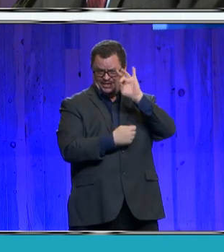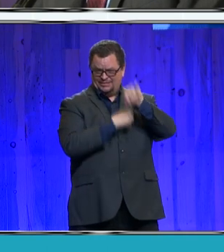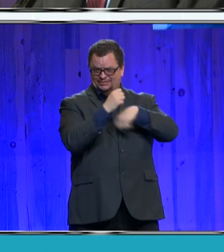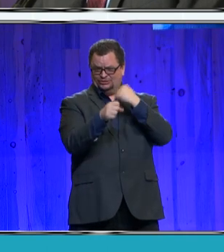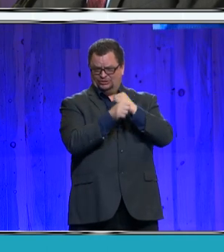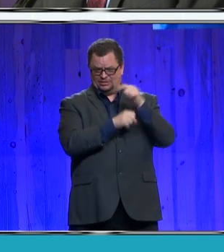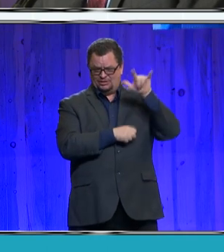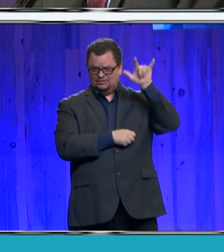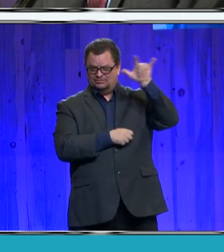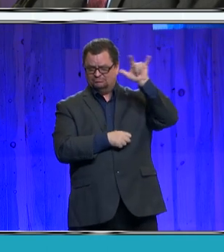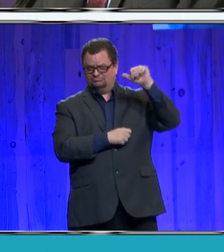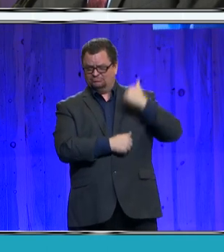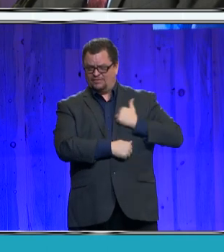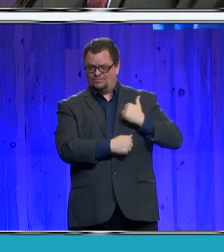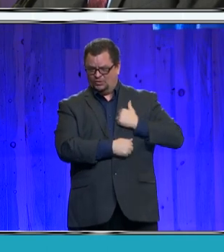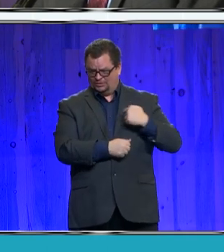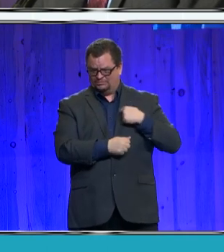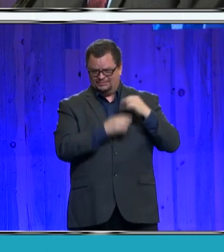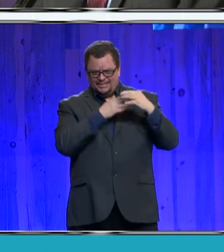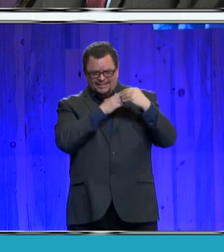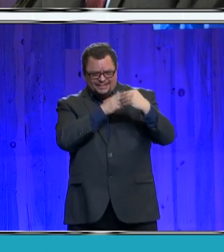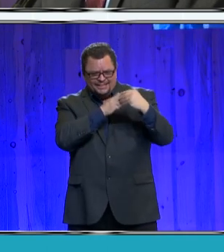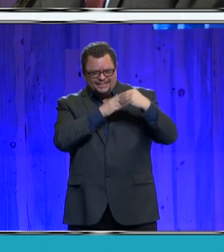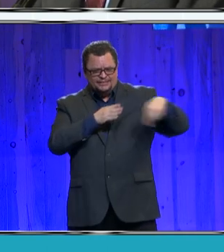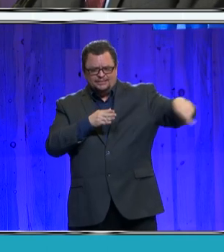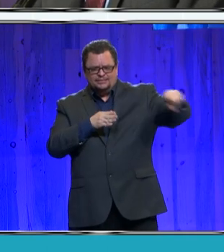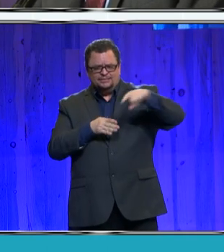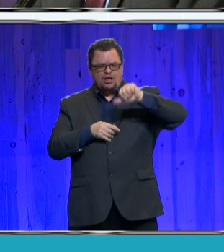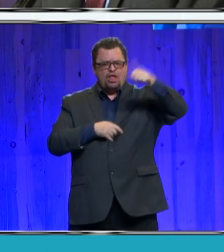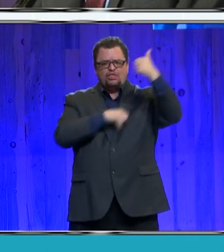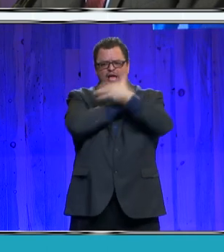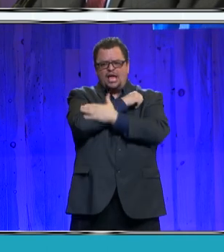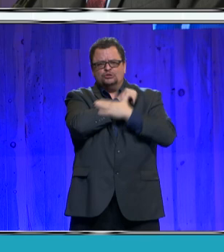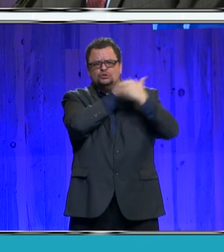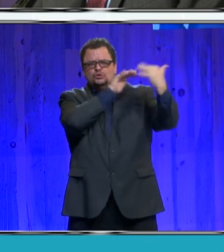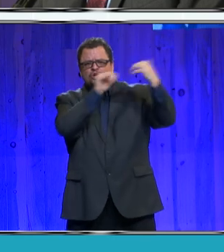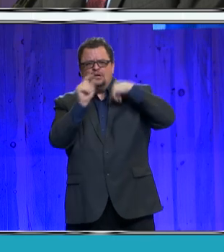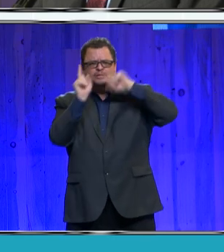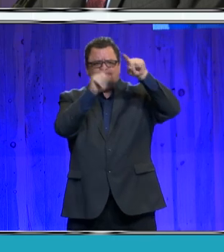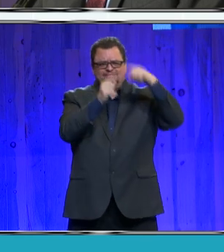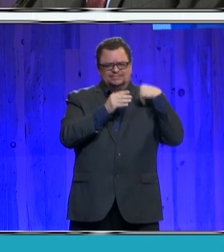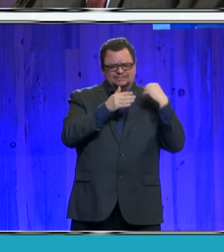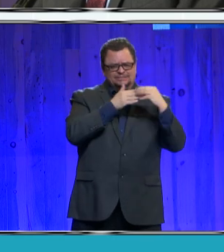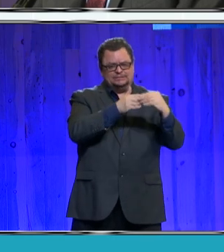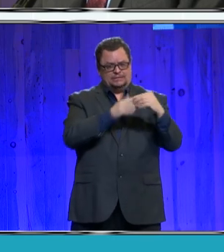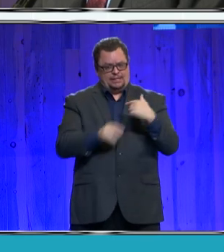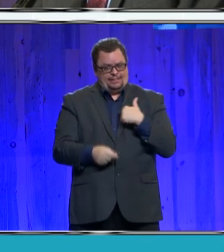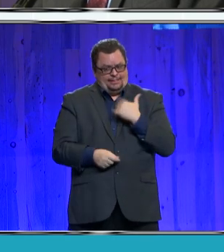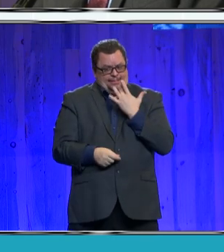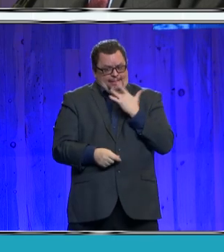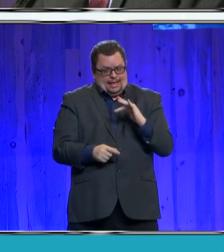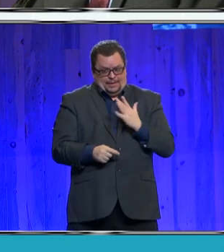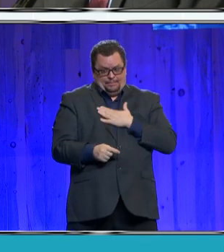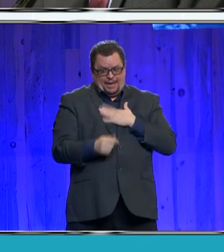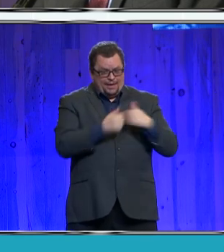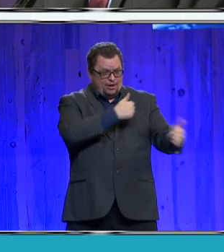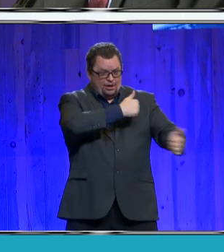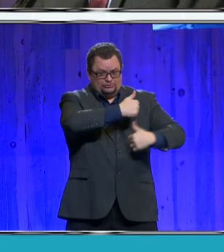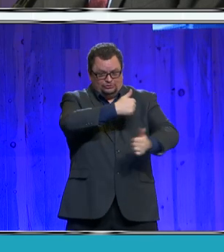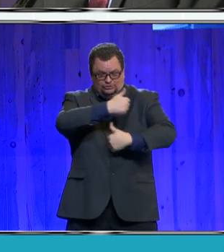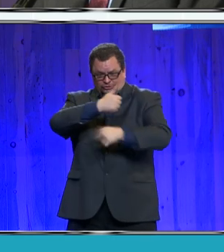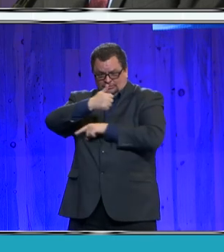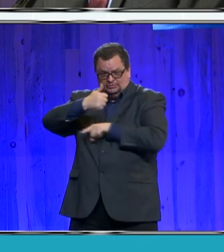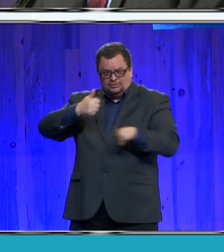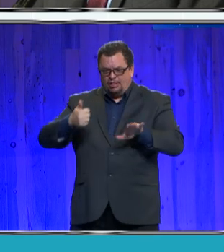commanding and leading overseas. I considered myself fortunate that I never lost anyone under my watch.